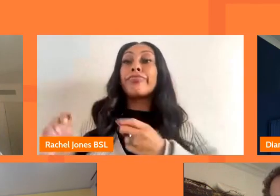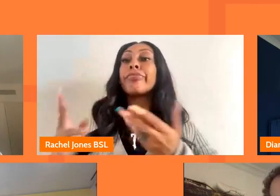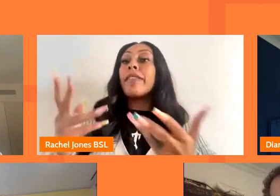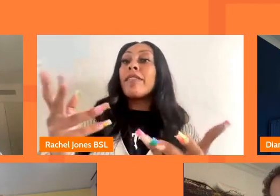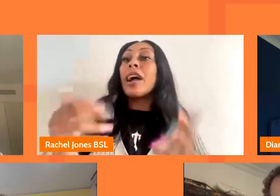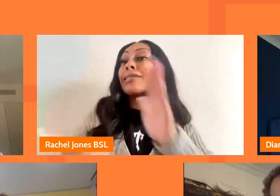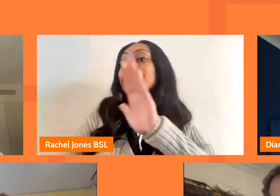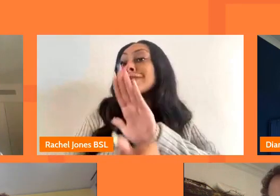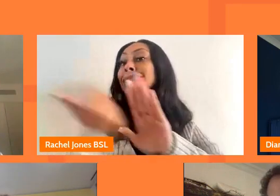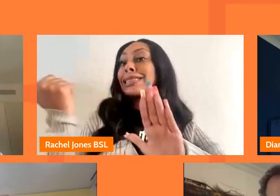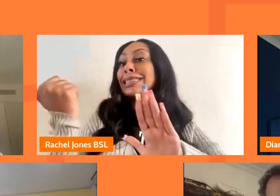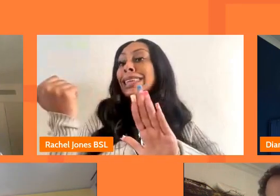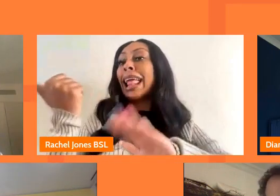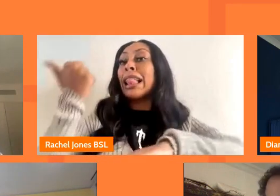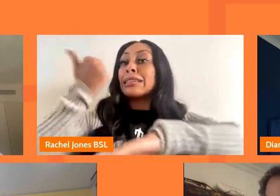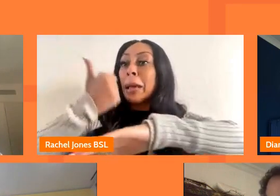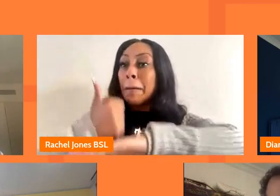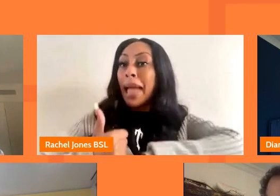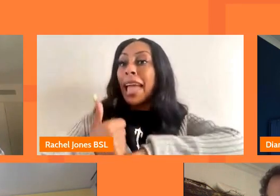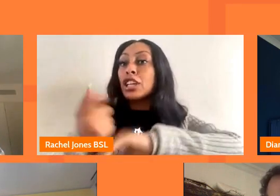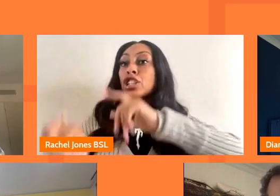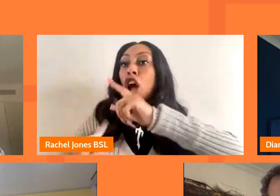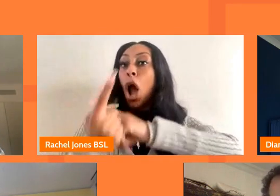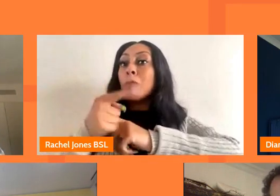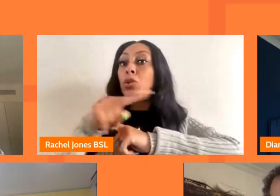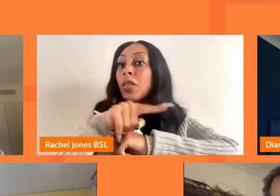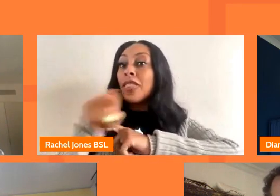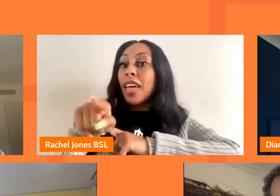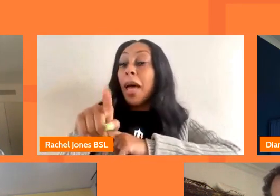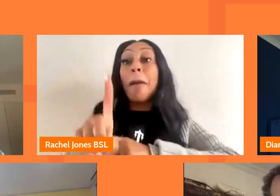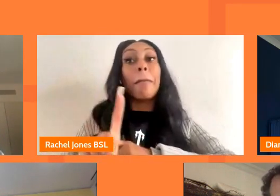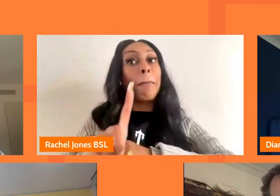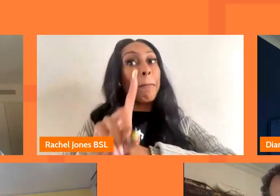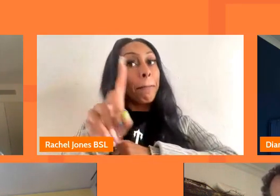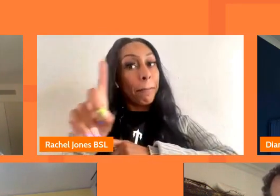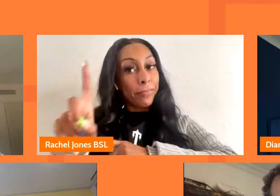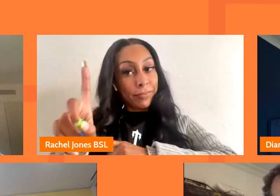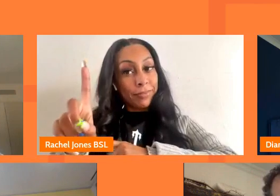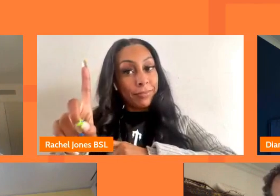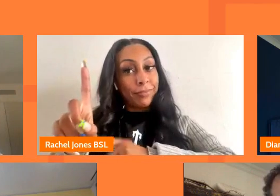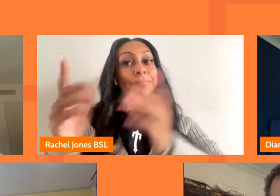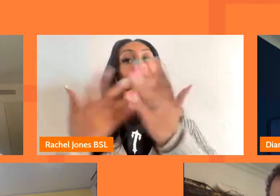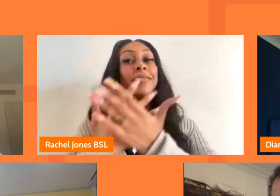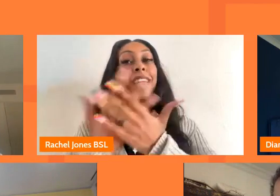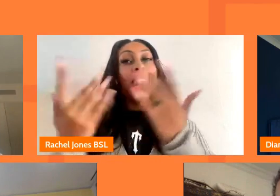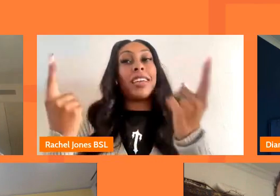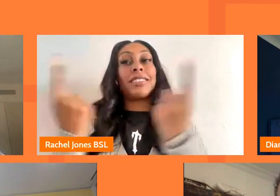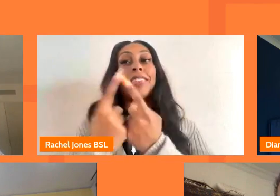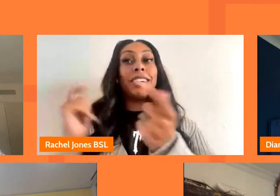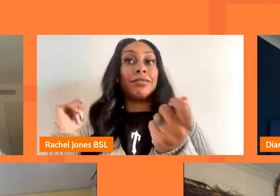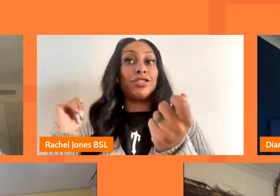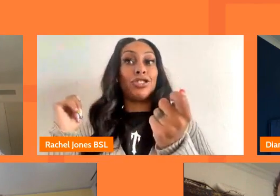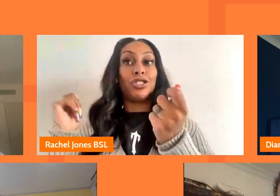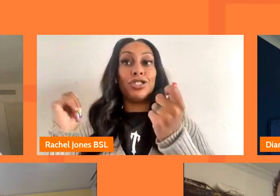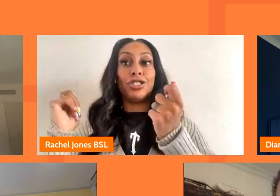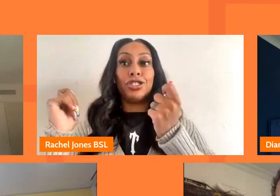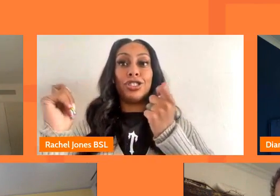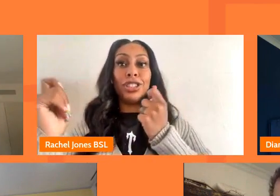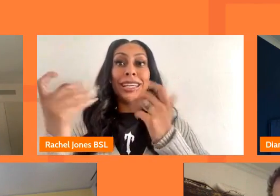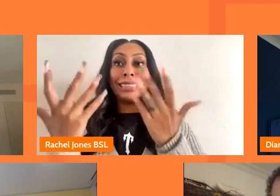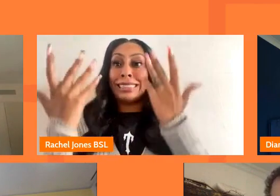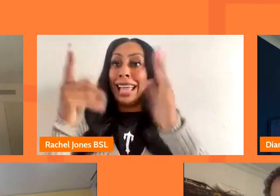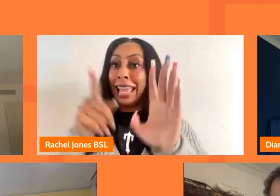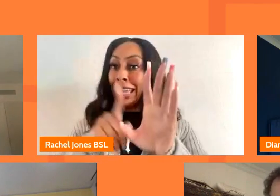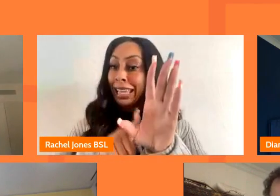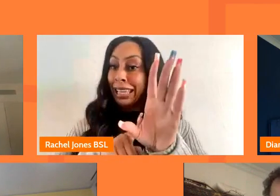skills-based opportunities um but but a lot of things have changed in the last 10 years and with social media and